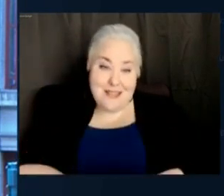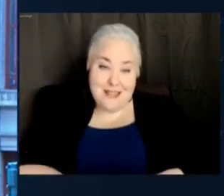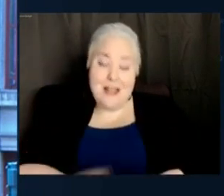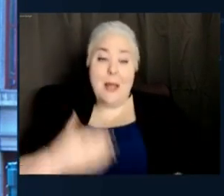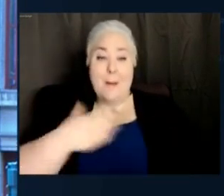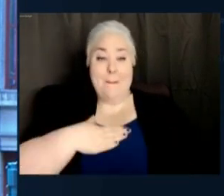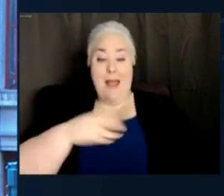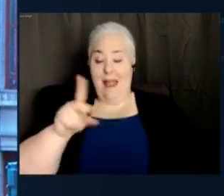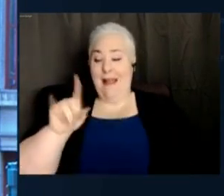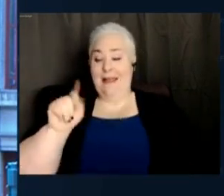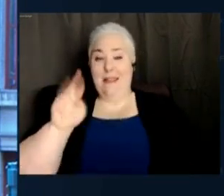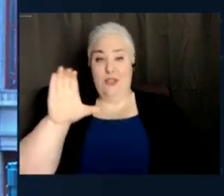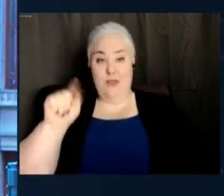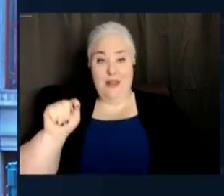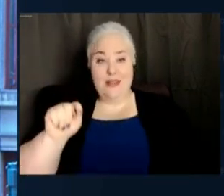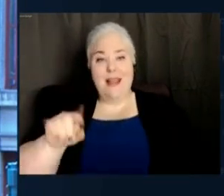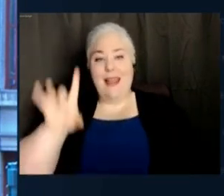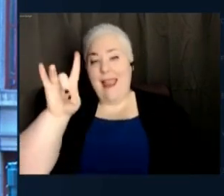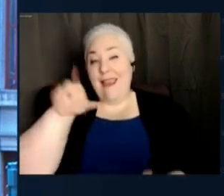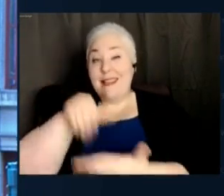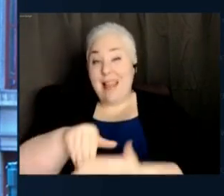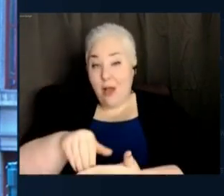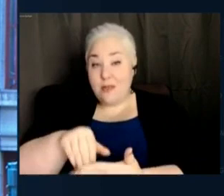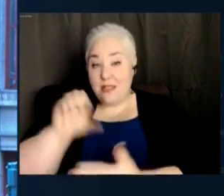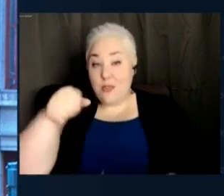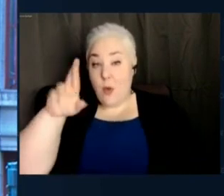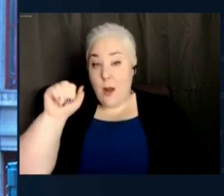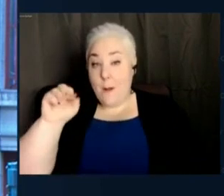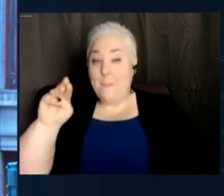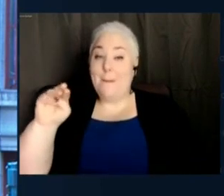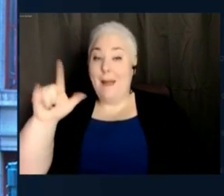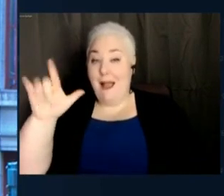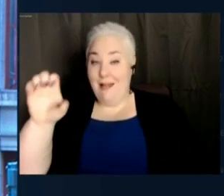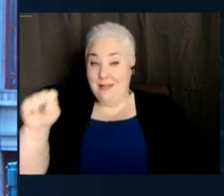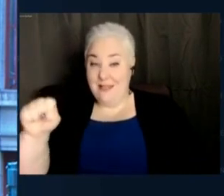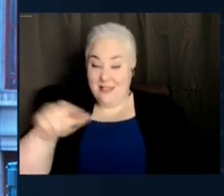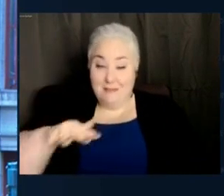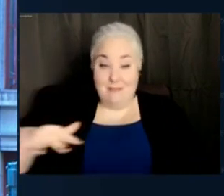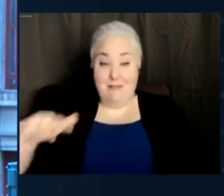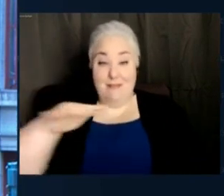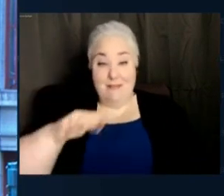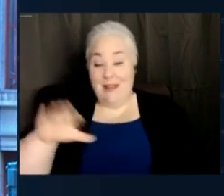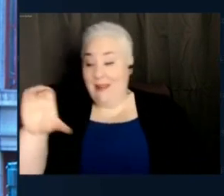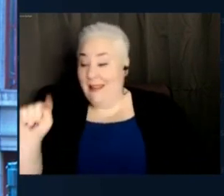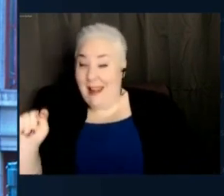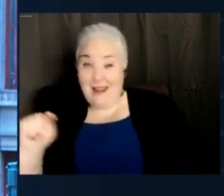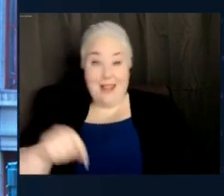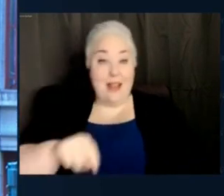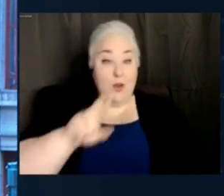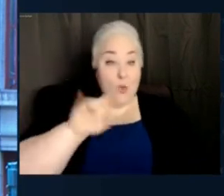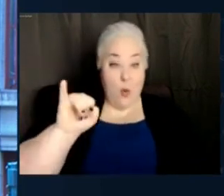,000 square miles, was bigger than Connecticut and Rhode Island combined, made up of 11 counties,